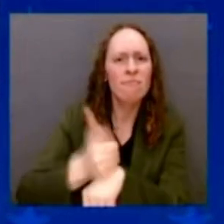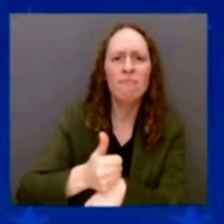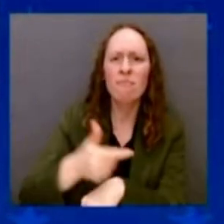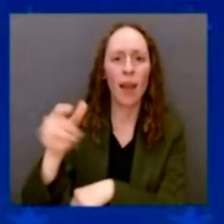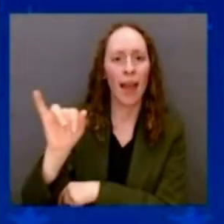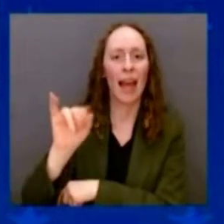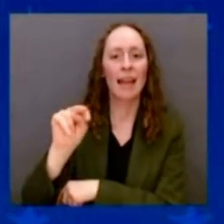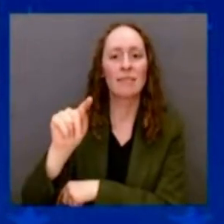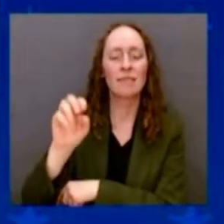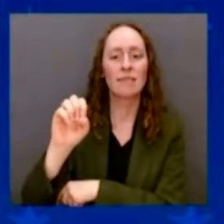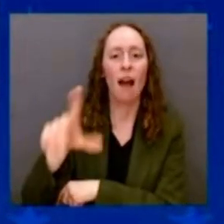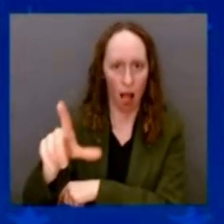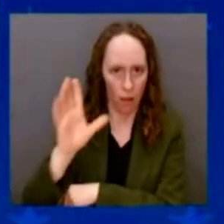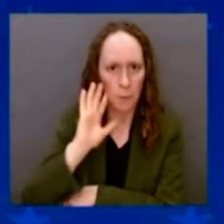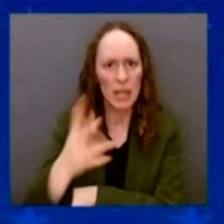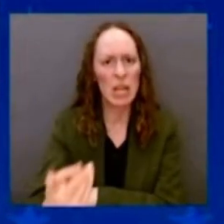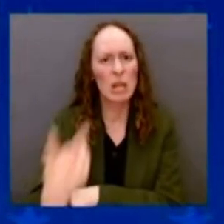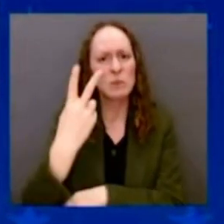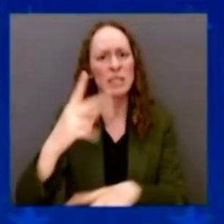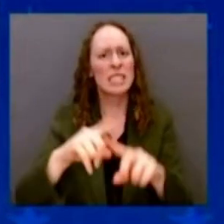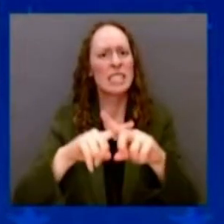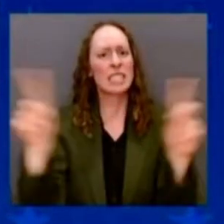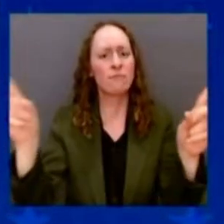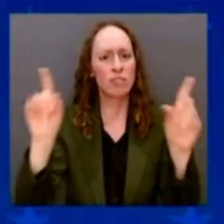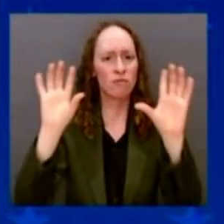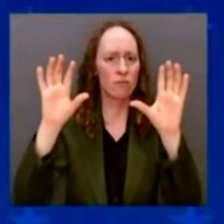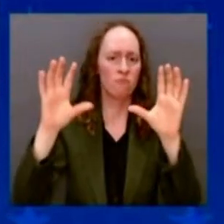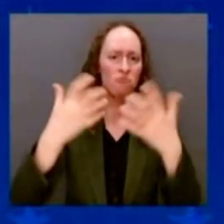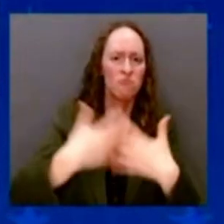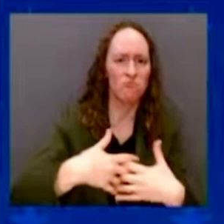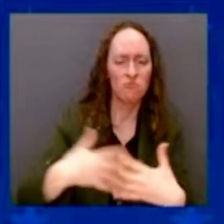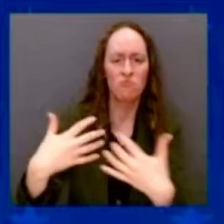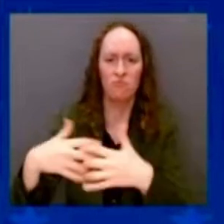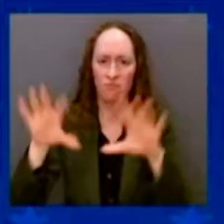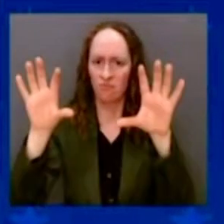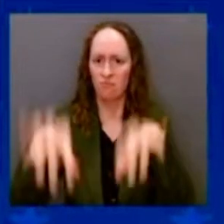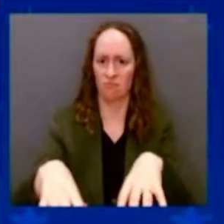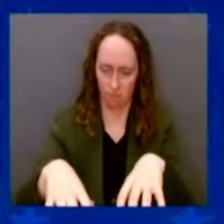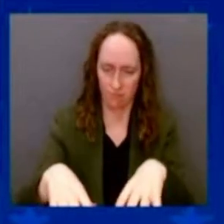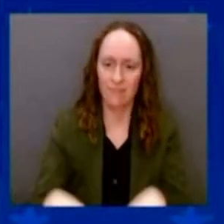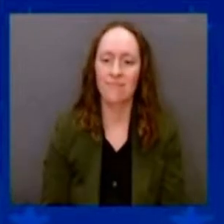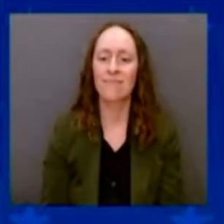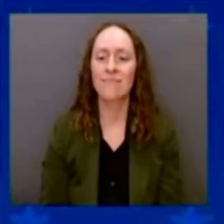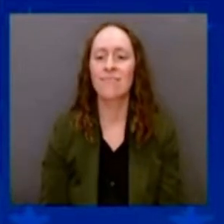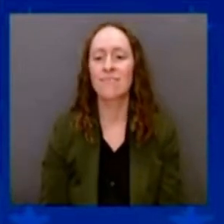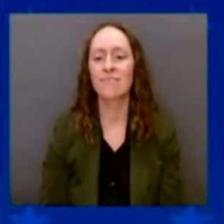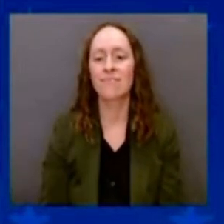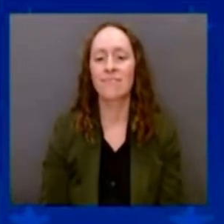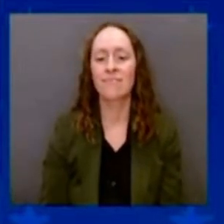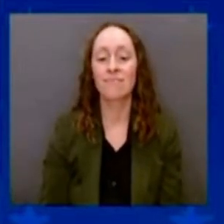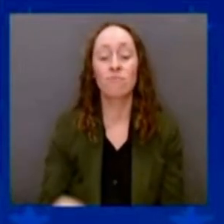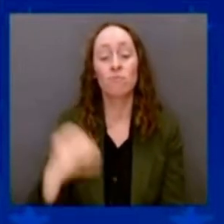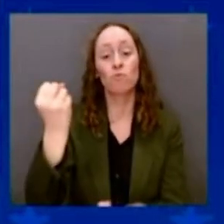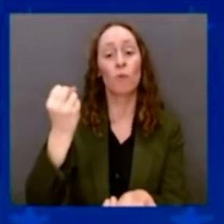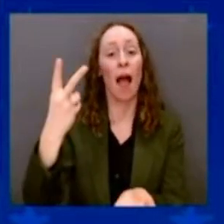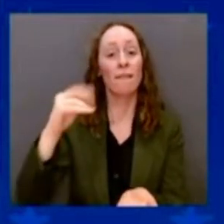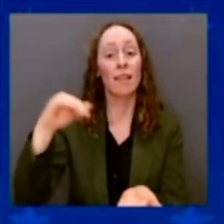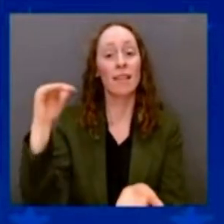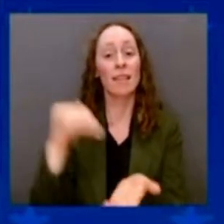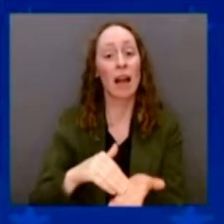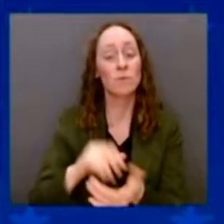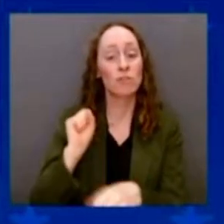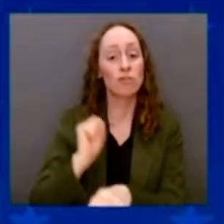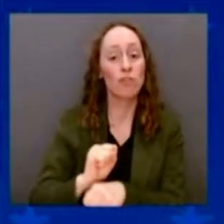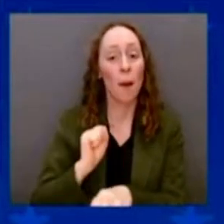Well, guess what? It's going to create 12,000 jobs — excuse me. Yeah, think it's 12,000 jobs. 7,000 of them are going to be construction